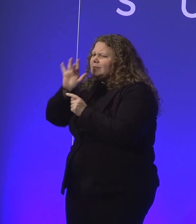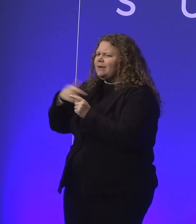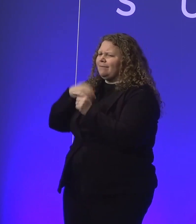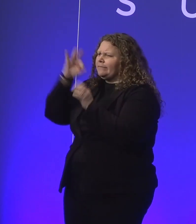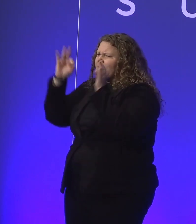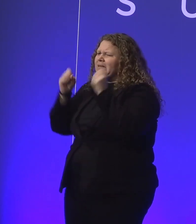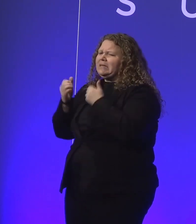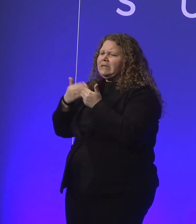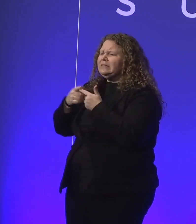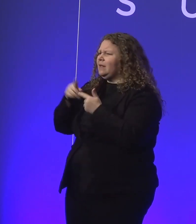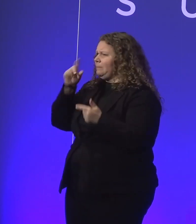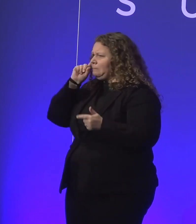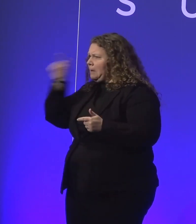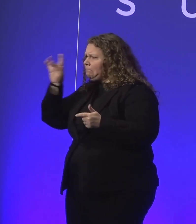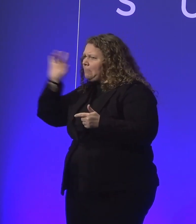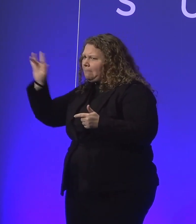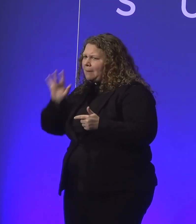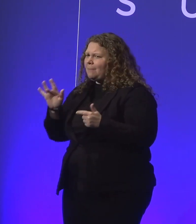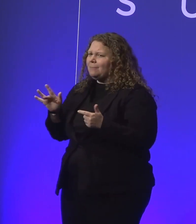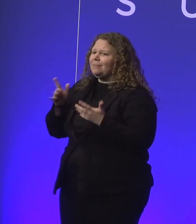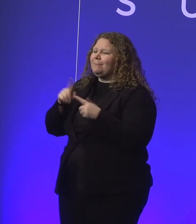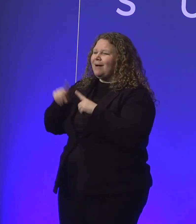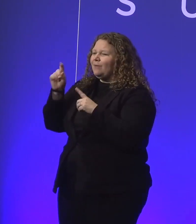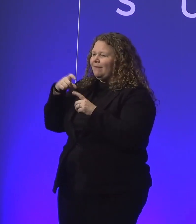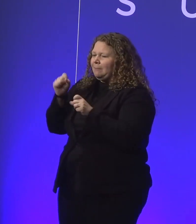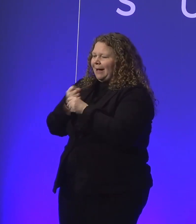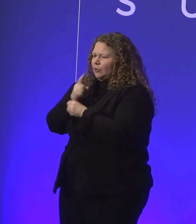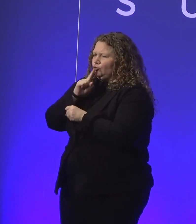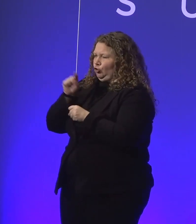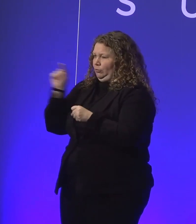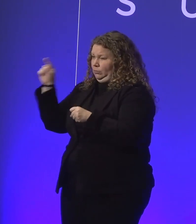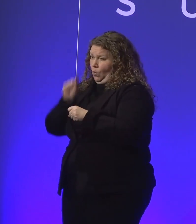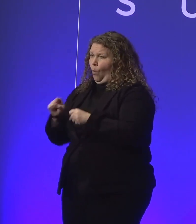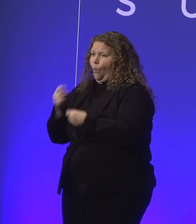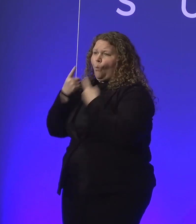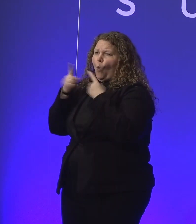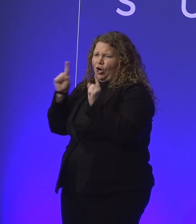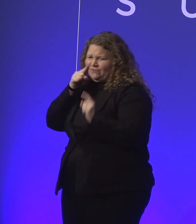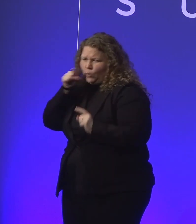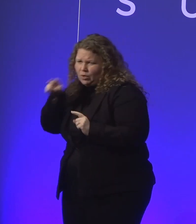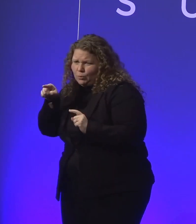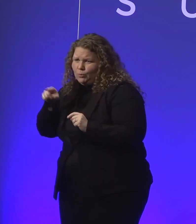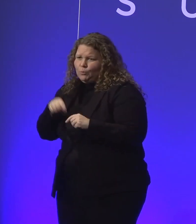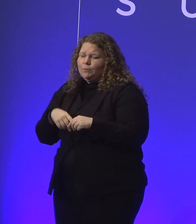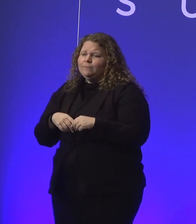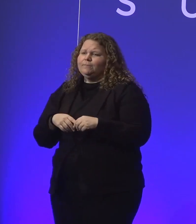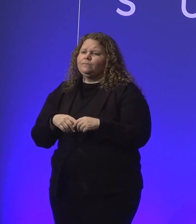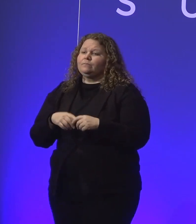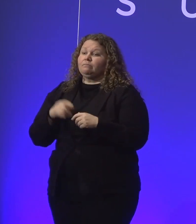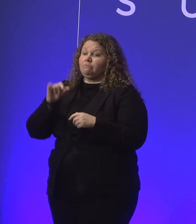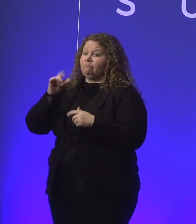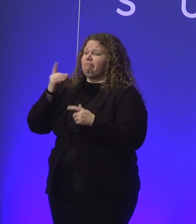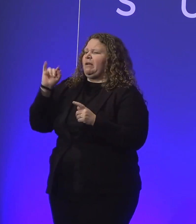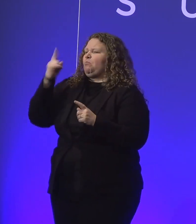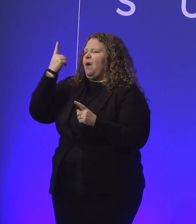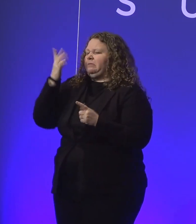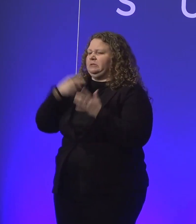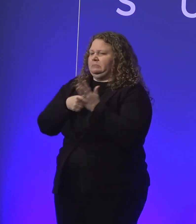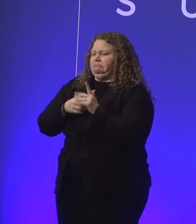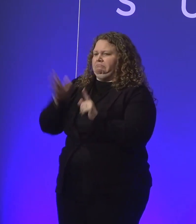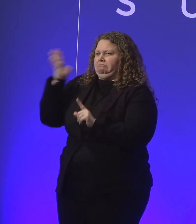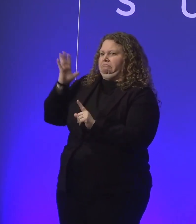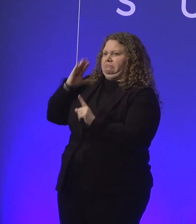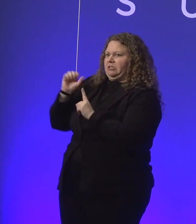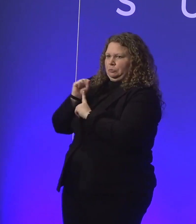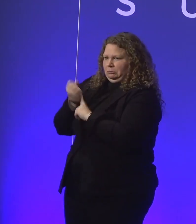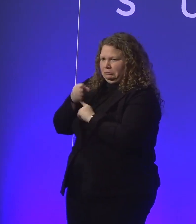that it works for them. One of the early anecdotes, or one of the scenarios that we brought up was, if somebody who's illiterate,